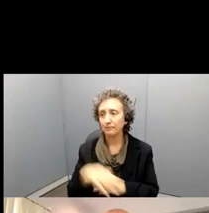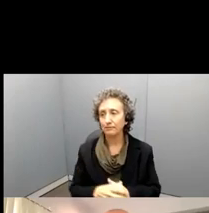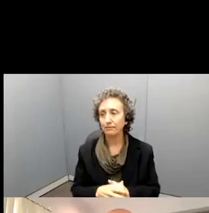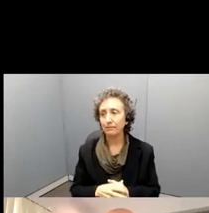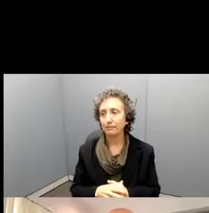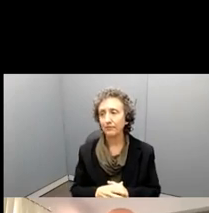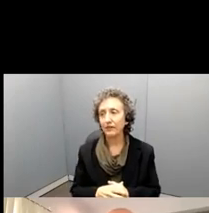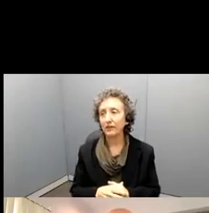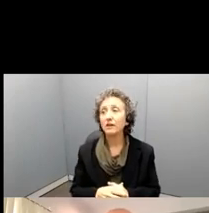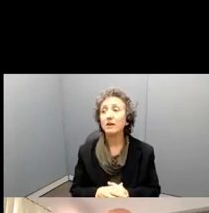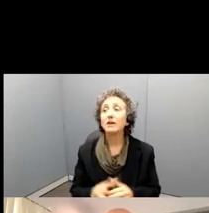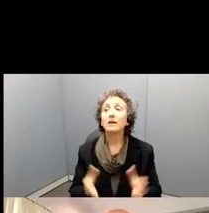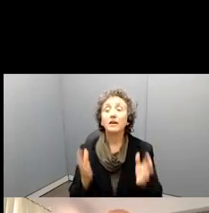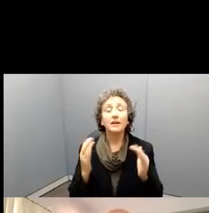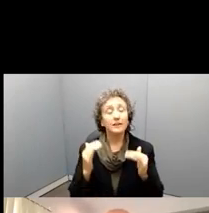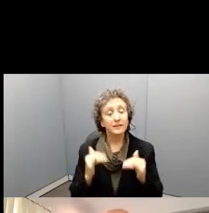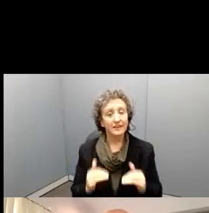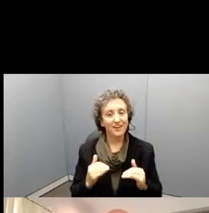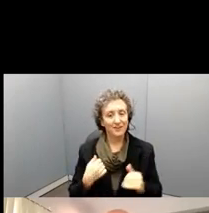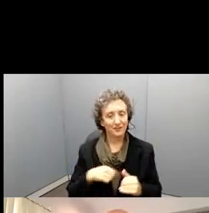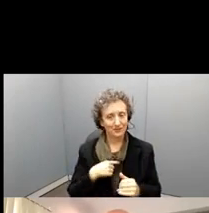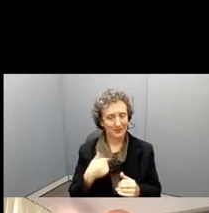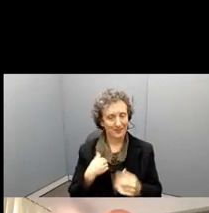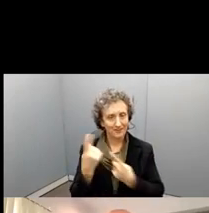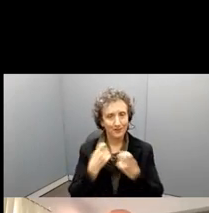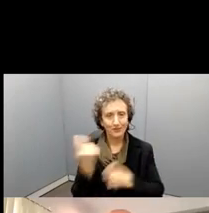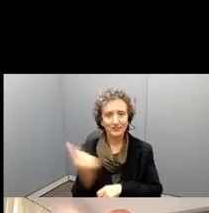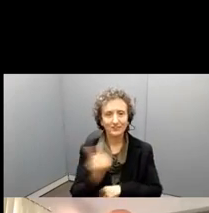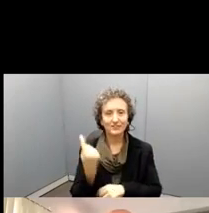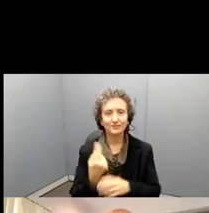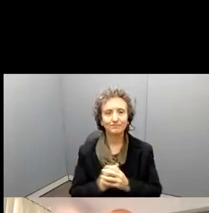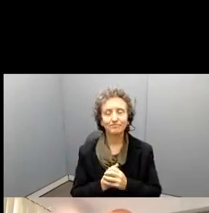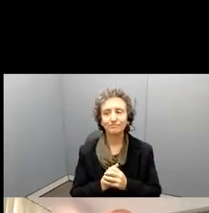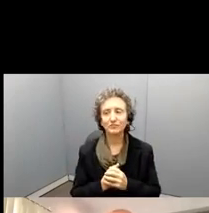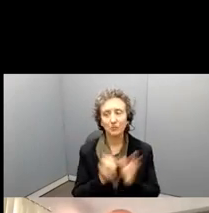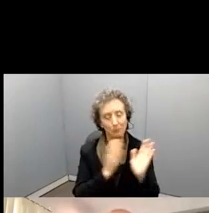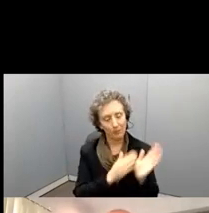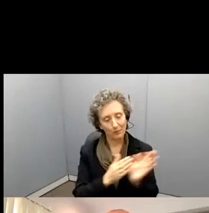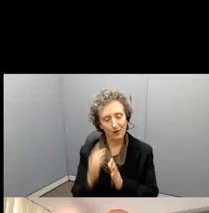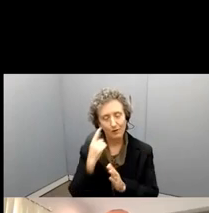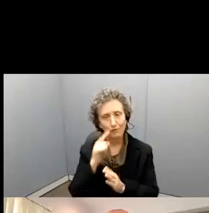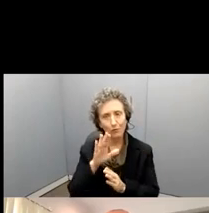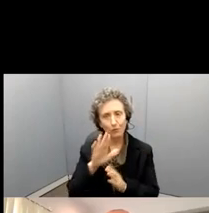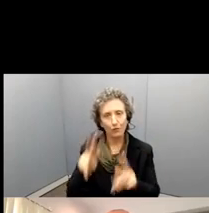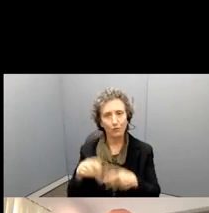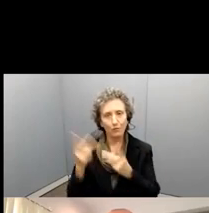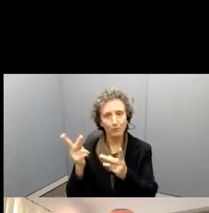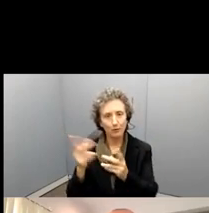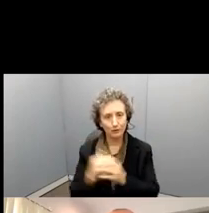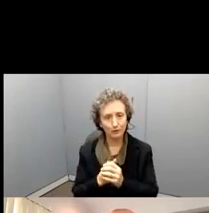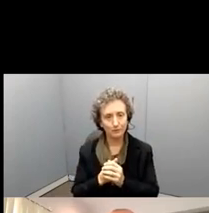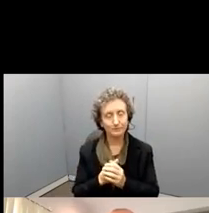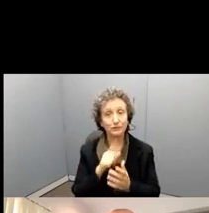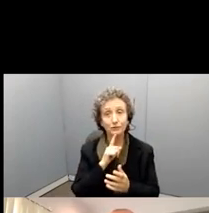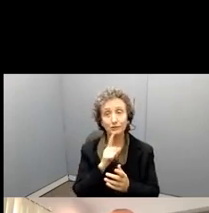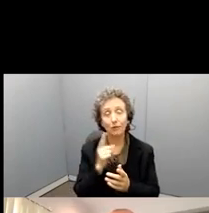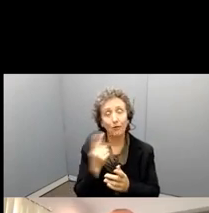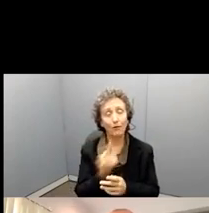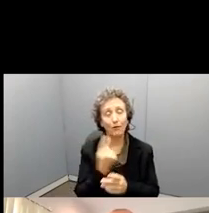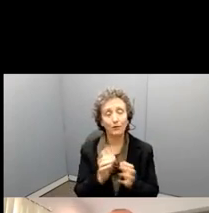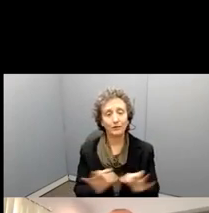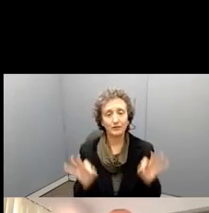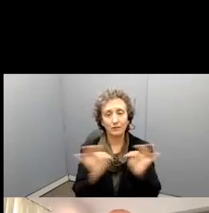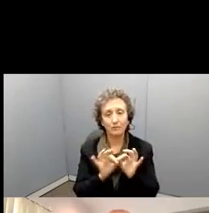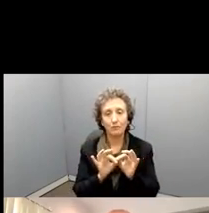Now, the questions we always get, preparing the proposal, which is always an important, uh, stage